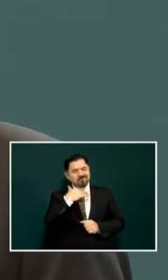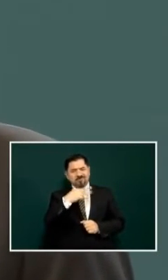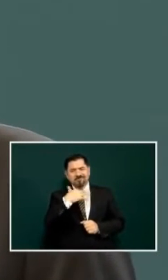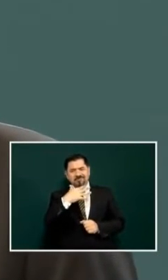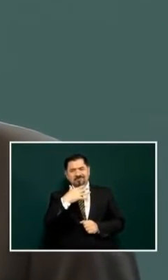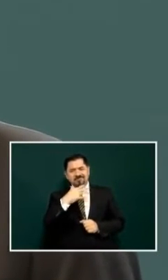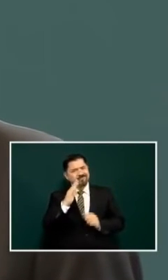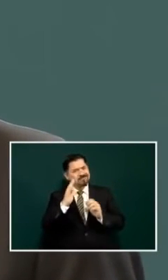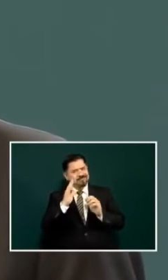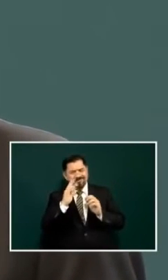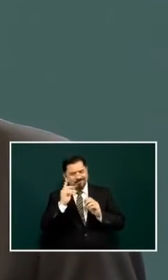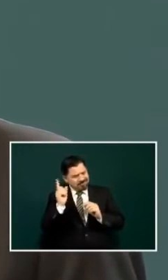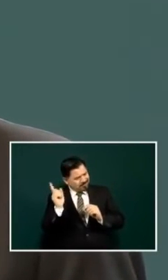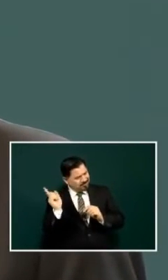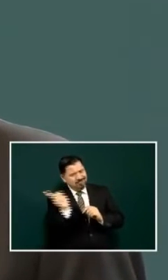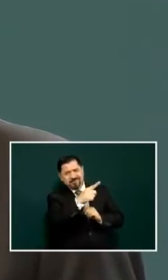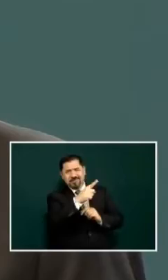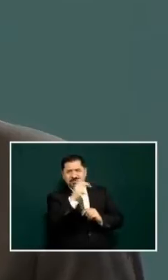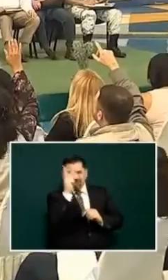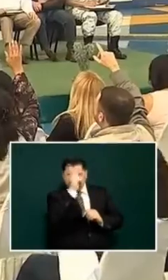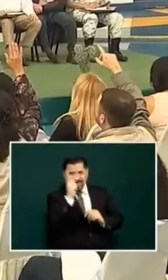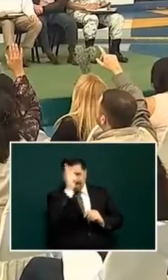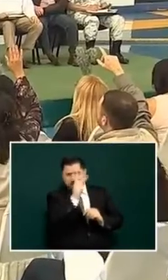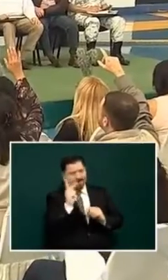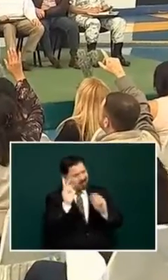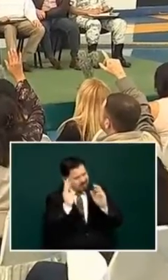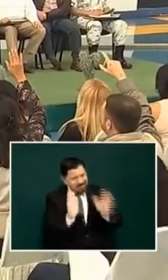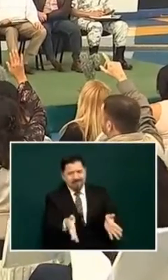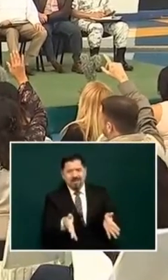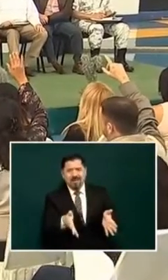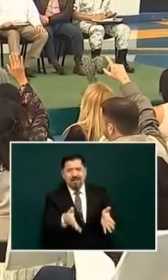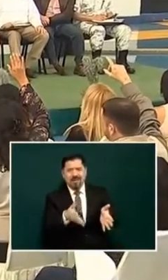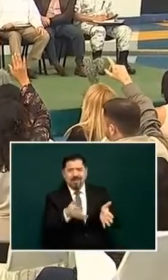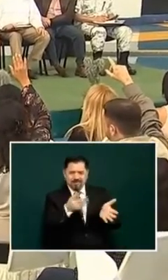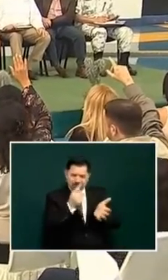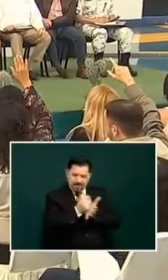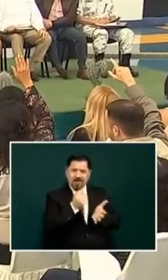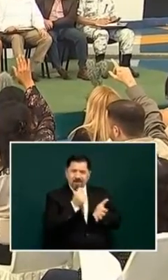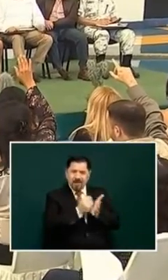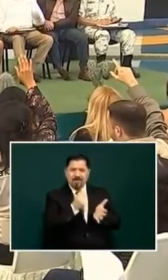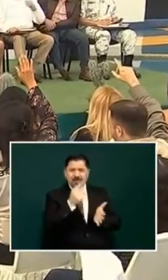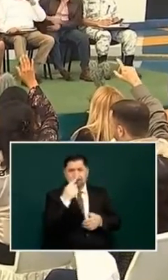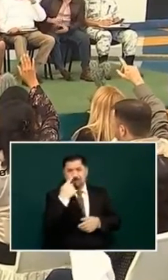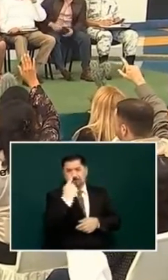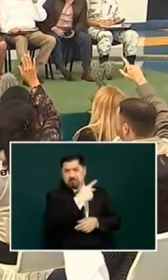let them look for psychologists to treat themselves of that illness